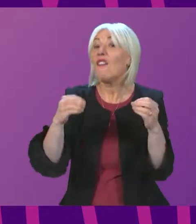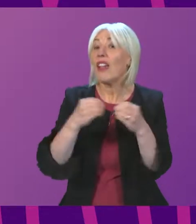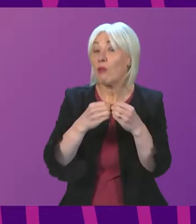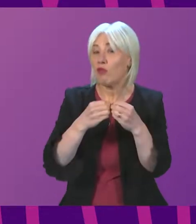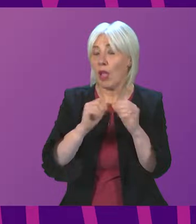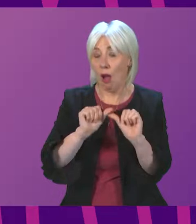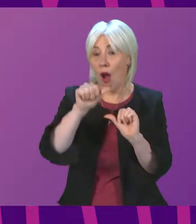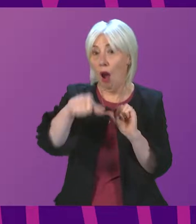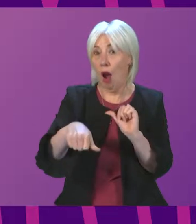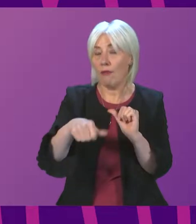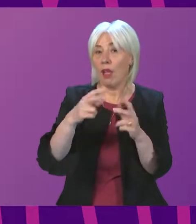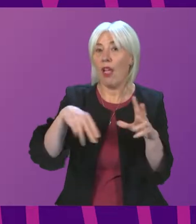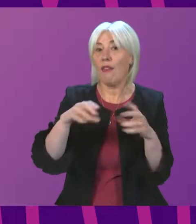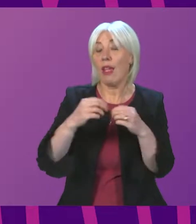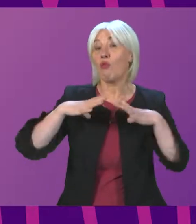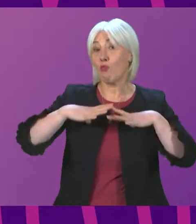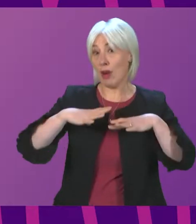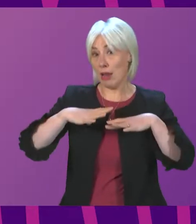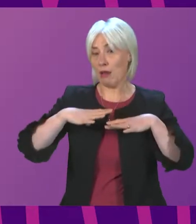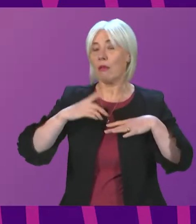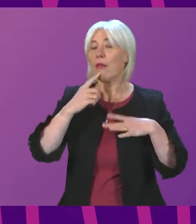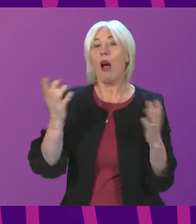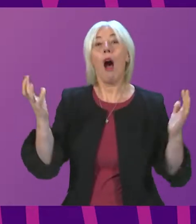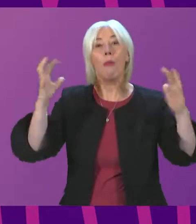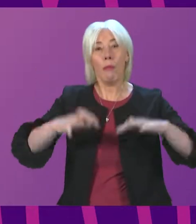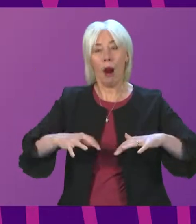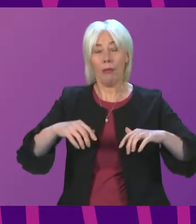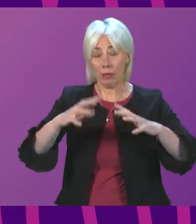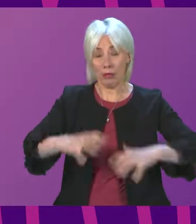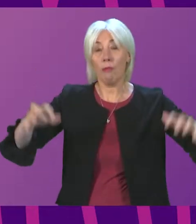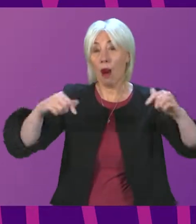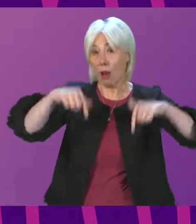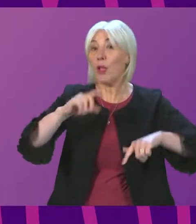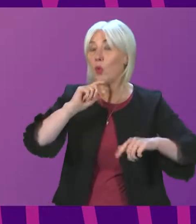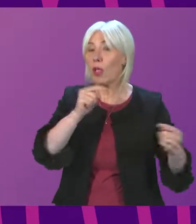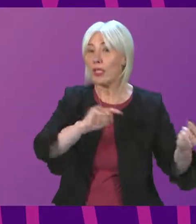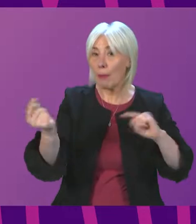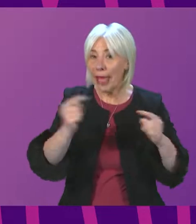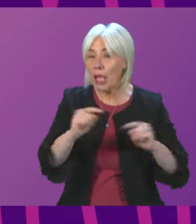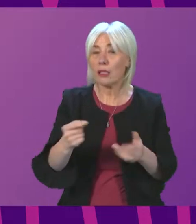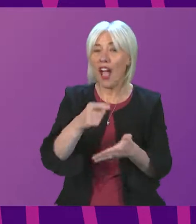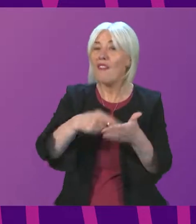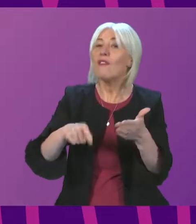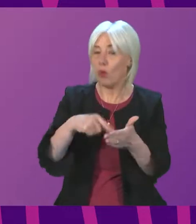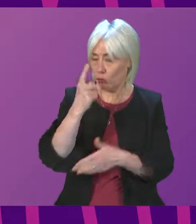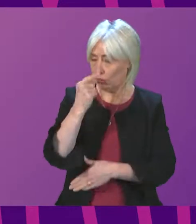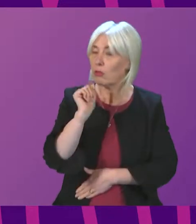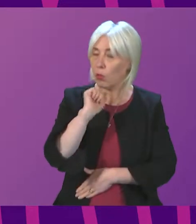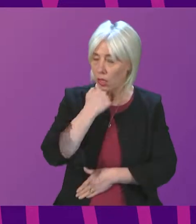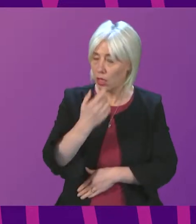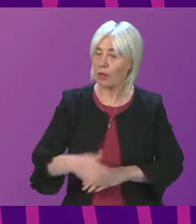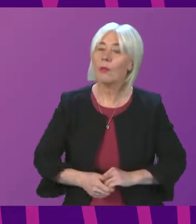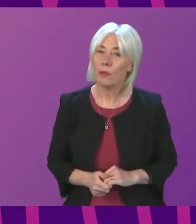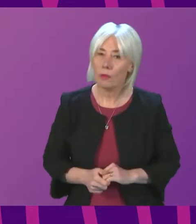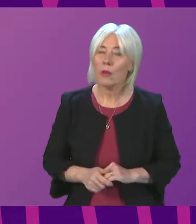following the February recess. Parliament will subsequently get an opportunity to debate and vote on it. For the moment, however,